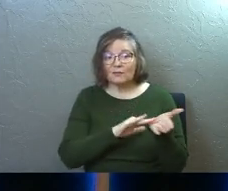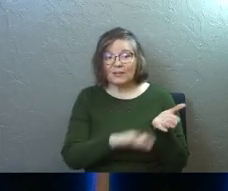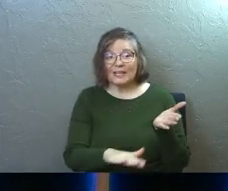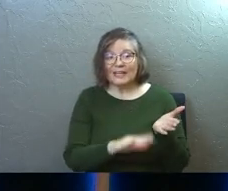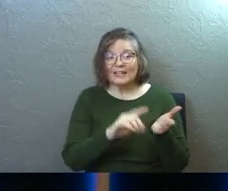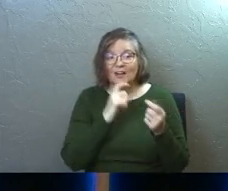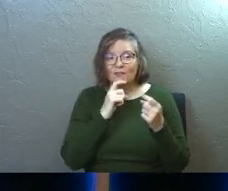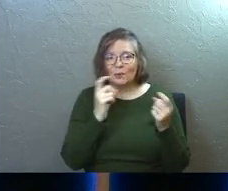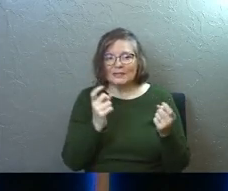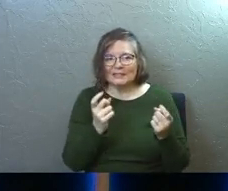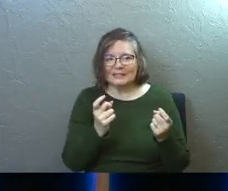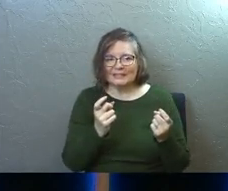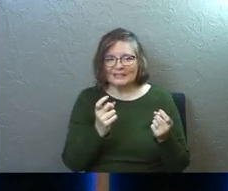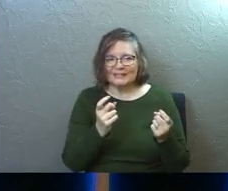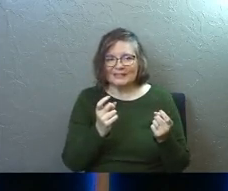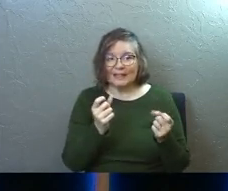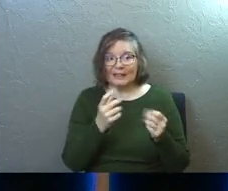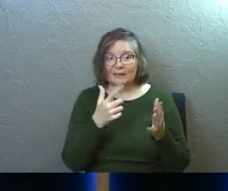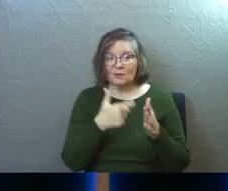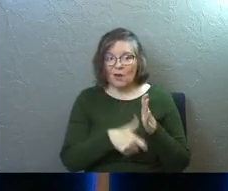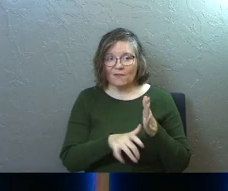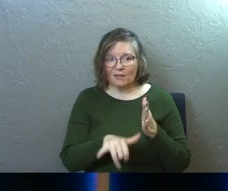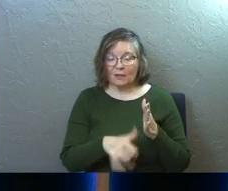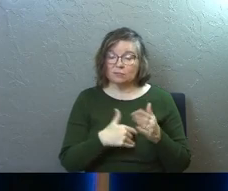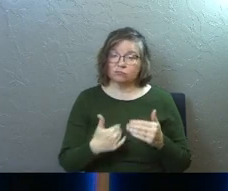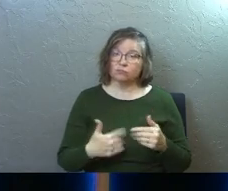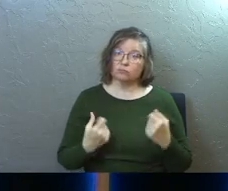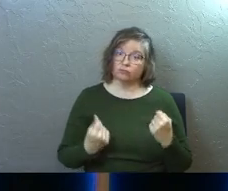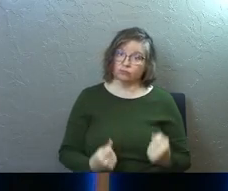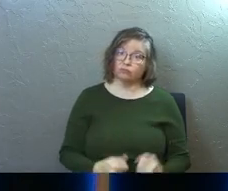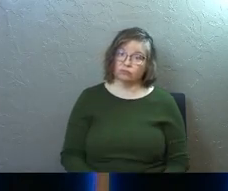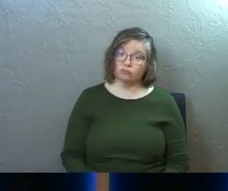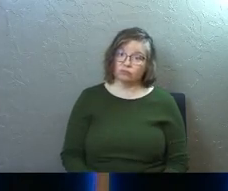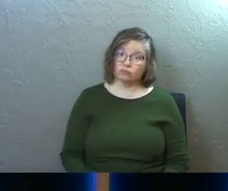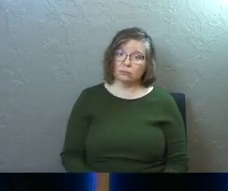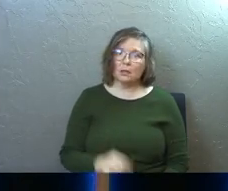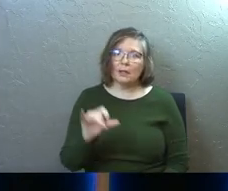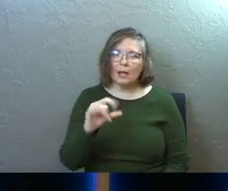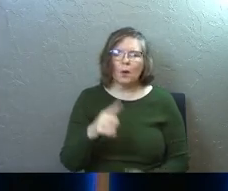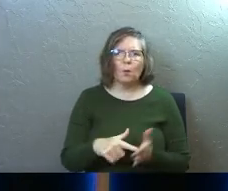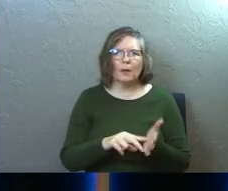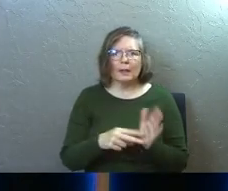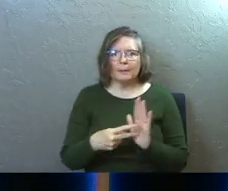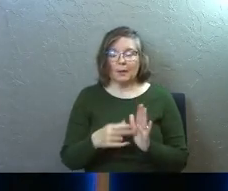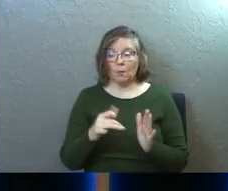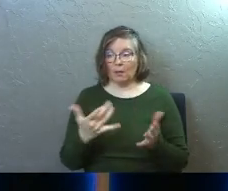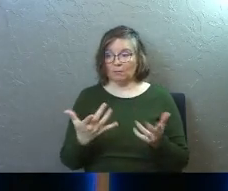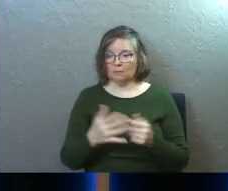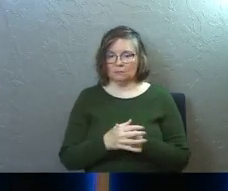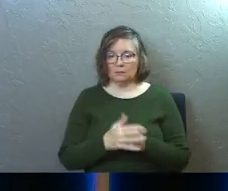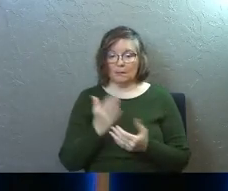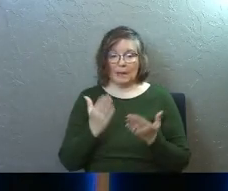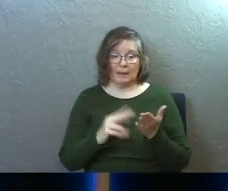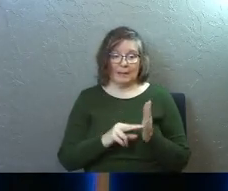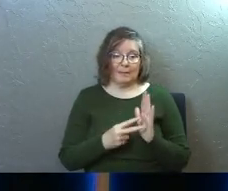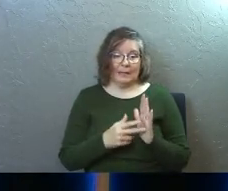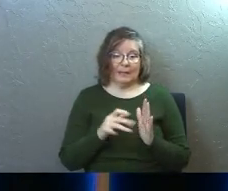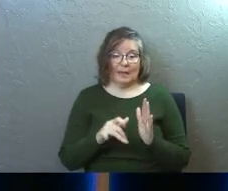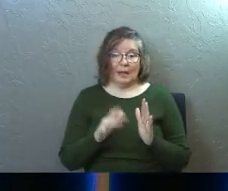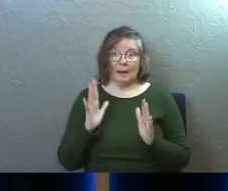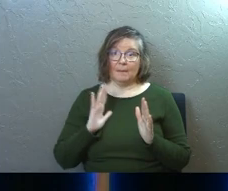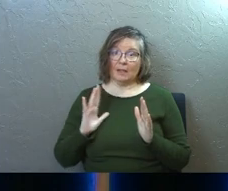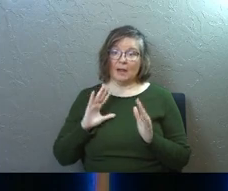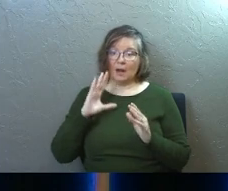your past sins, he said. See, that's powerful. Like, what could that mean? Well, maybe it means that